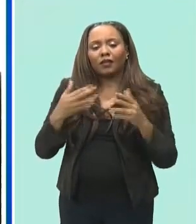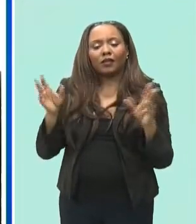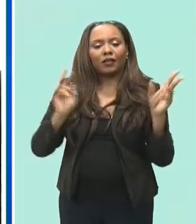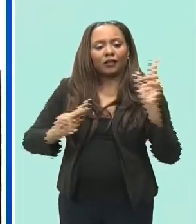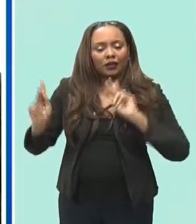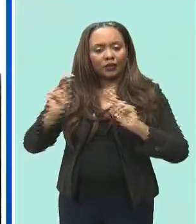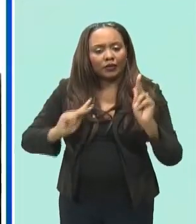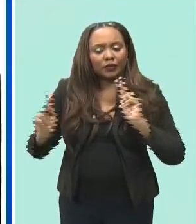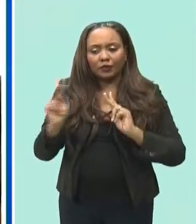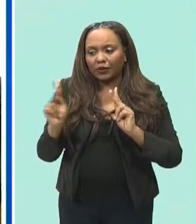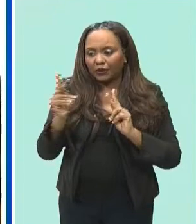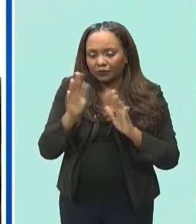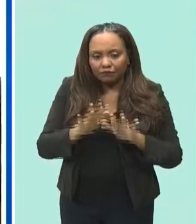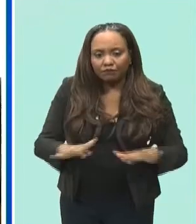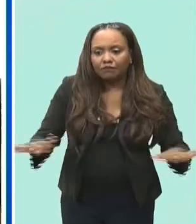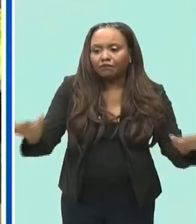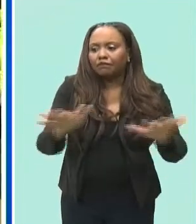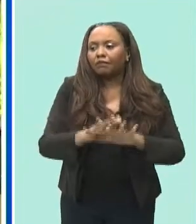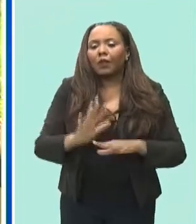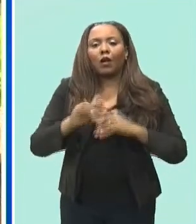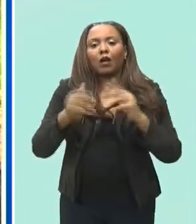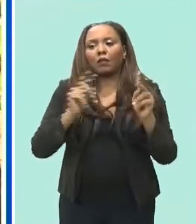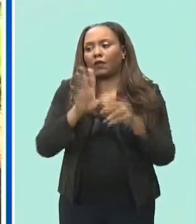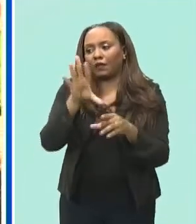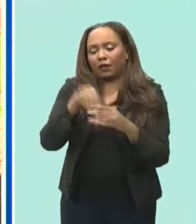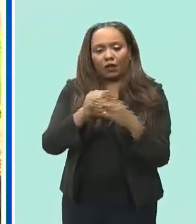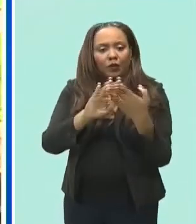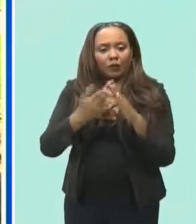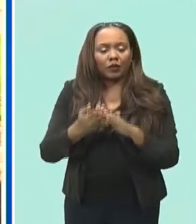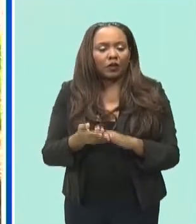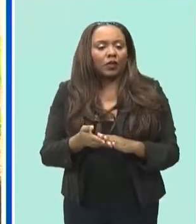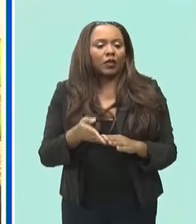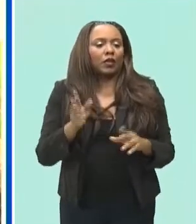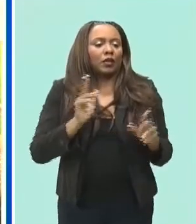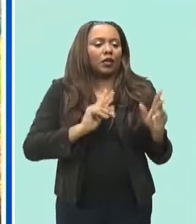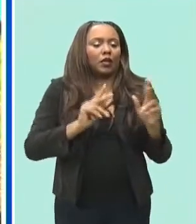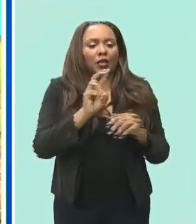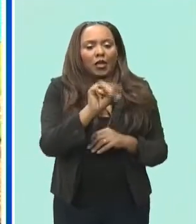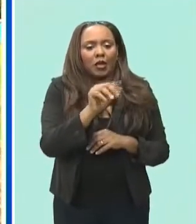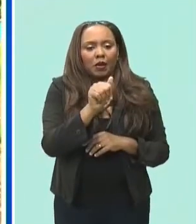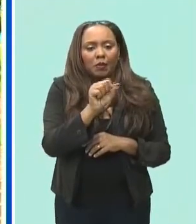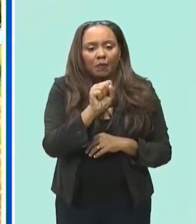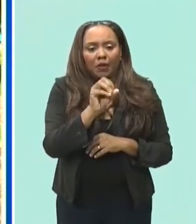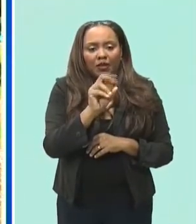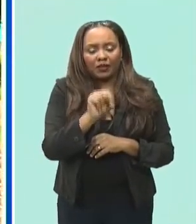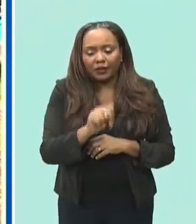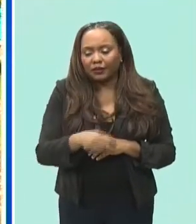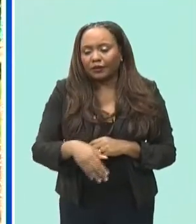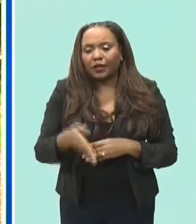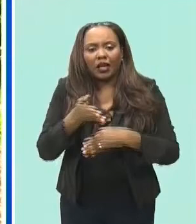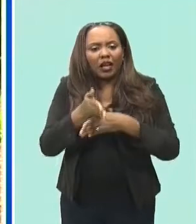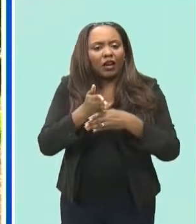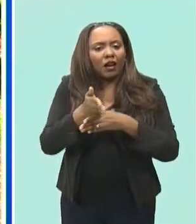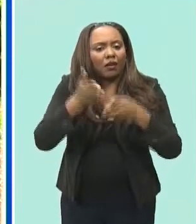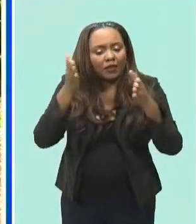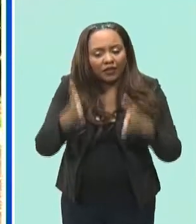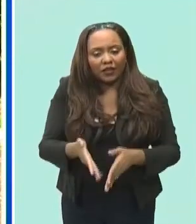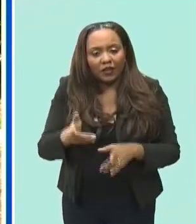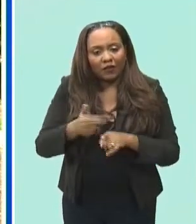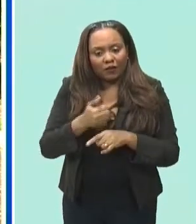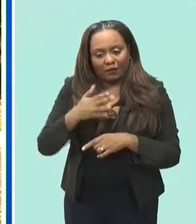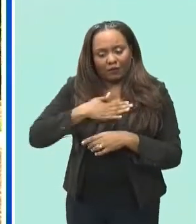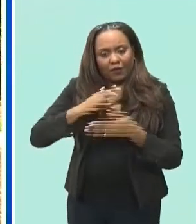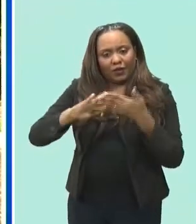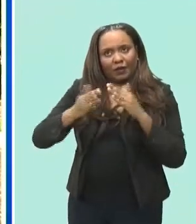all the hands of the community the mason came from within the community the carpenters came from within the community the guys who did